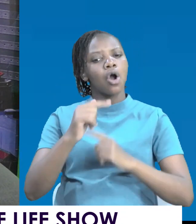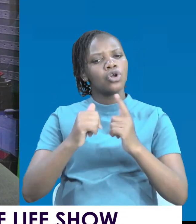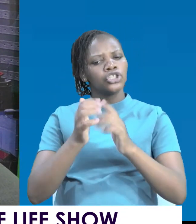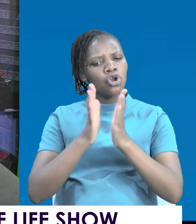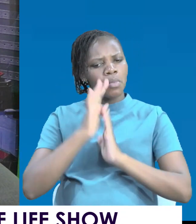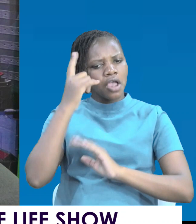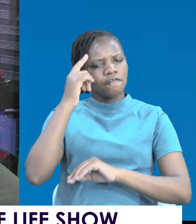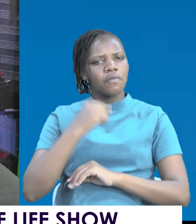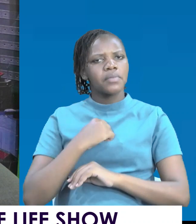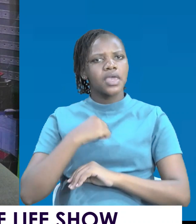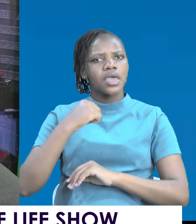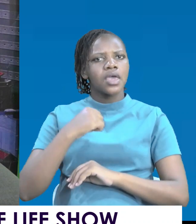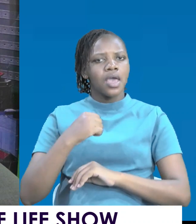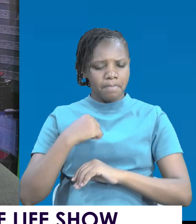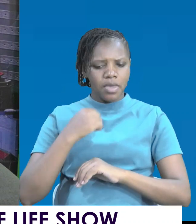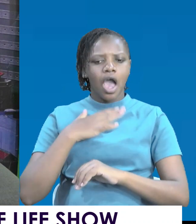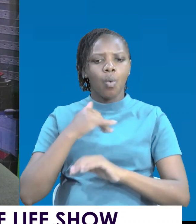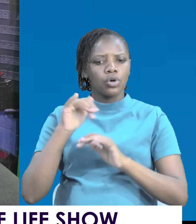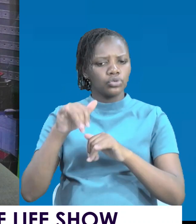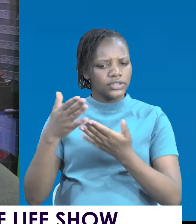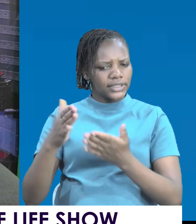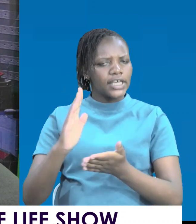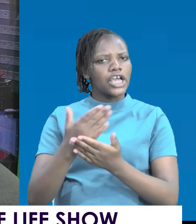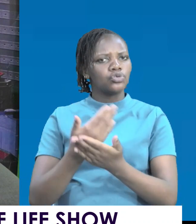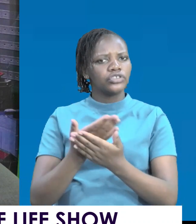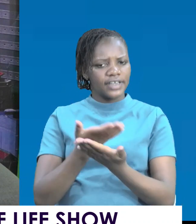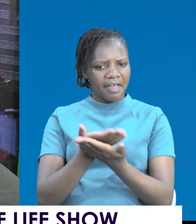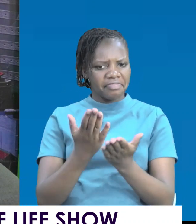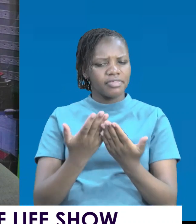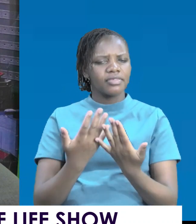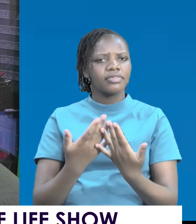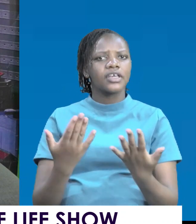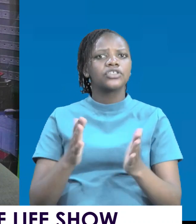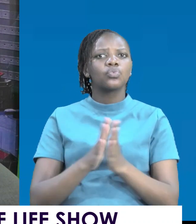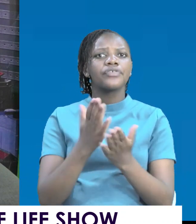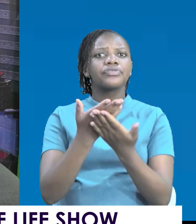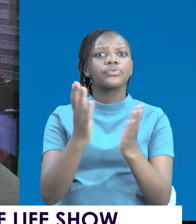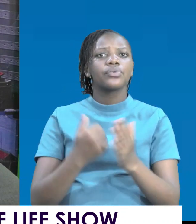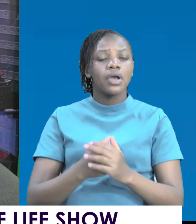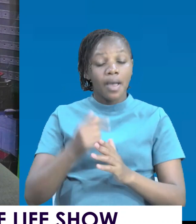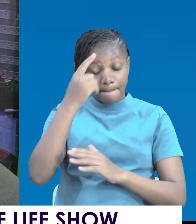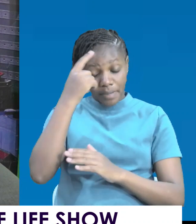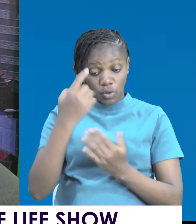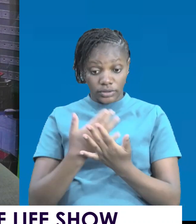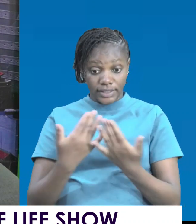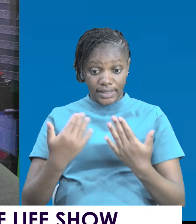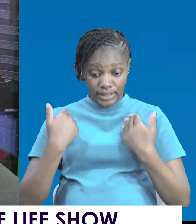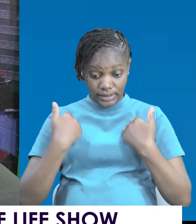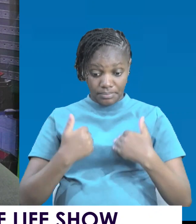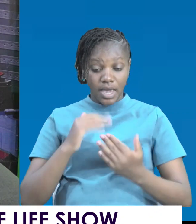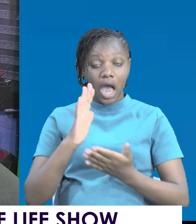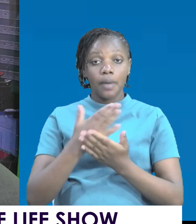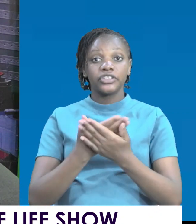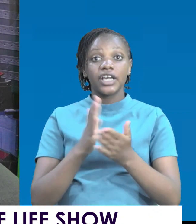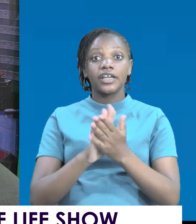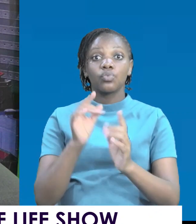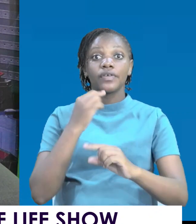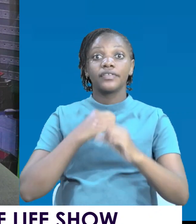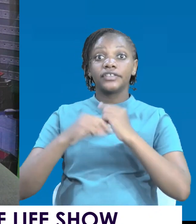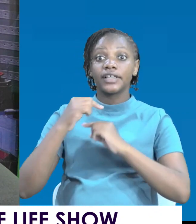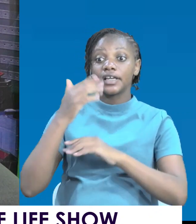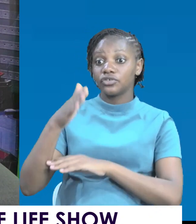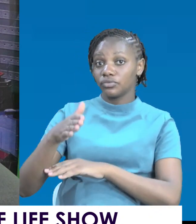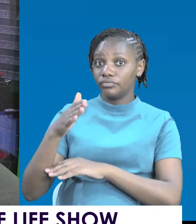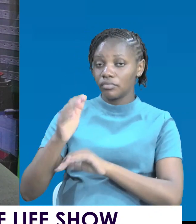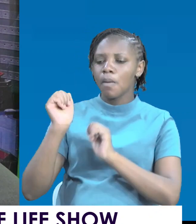for me that I may be here to share these tips with you. Because the things that I am sharing with this generation can change the